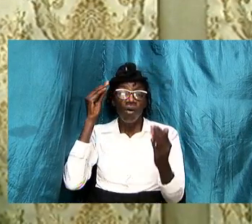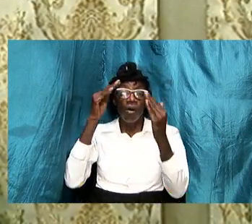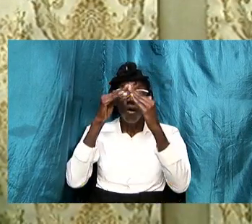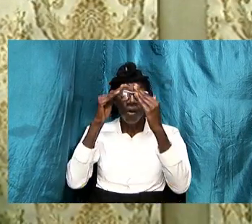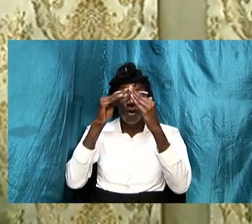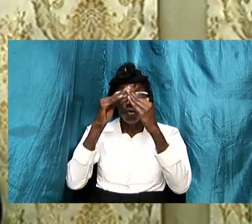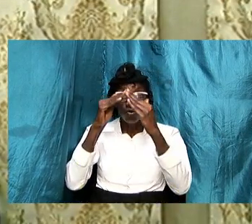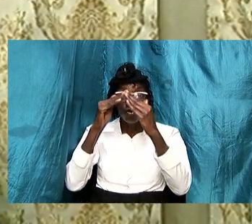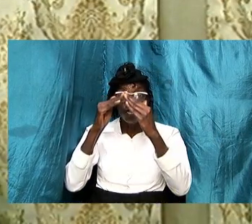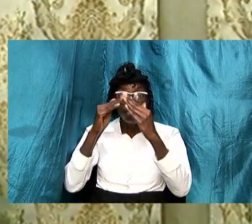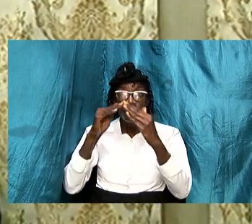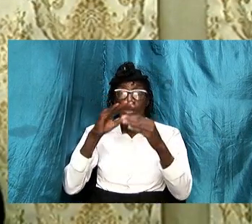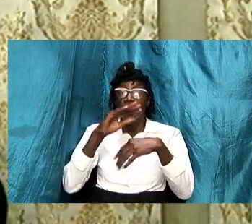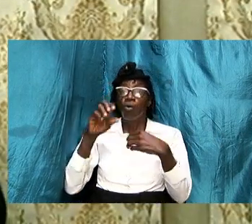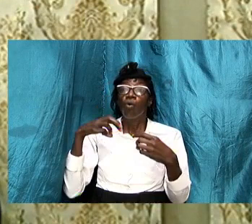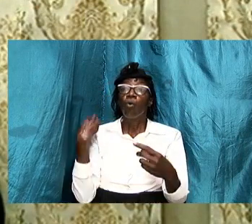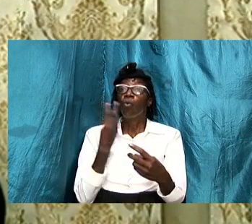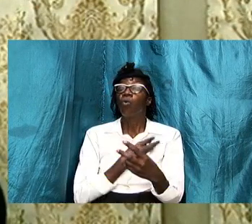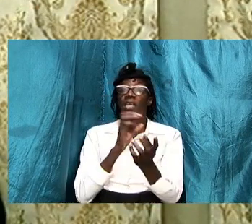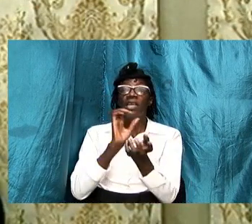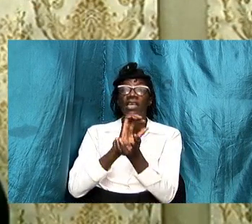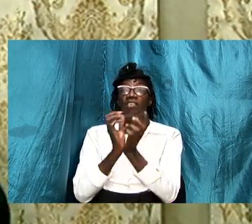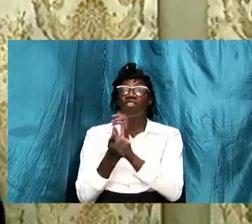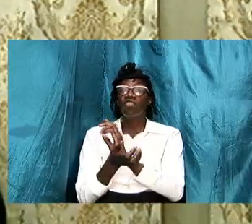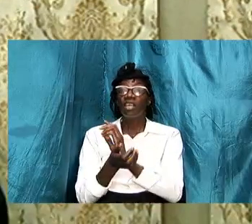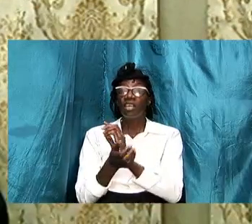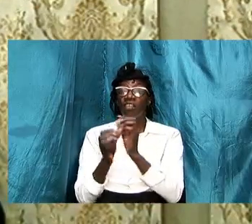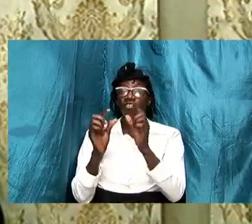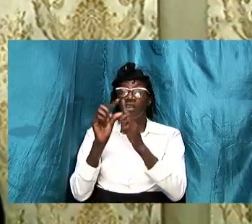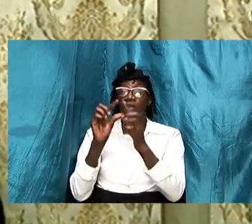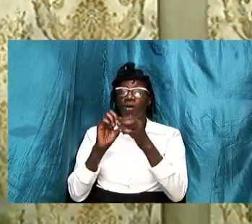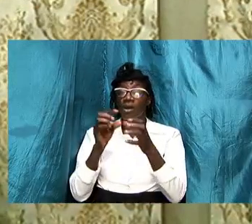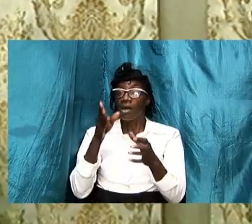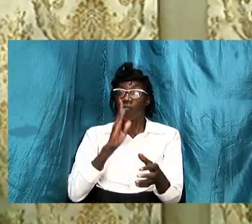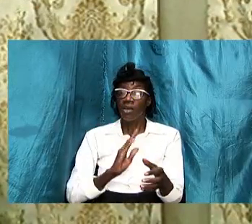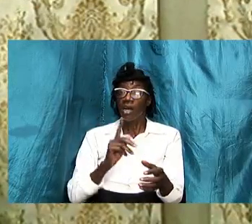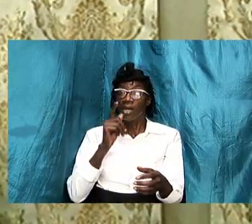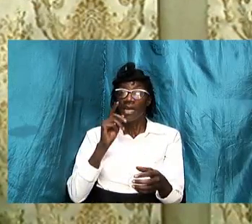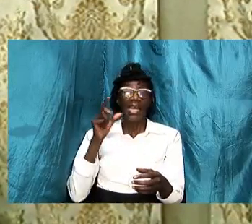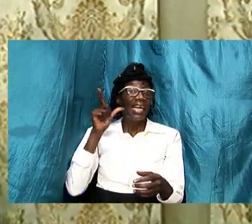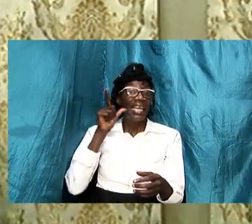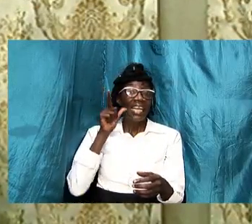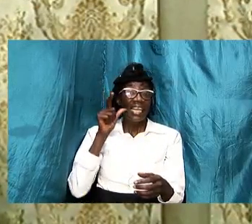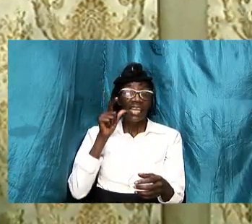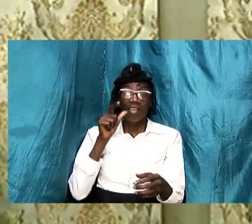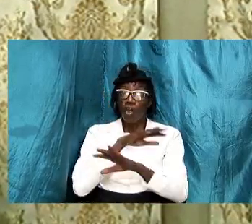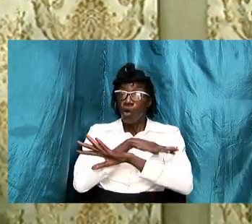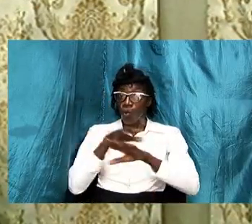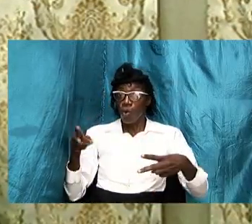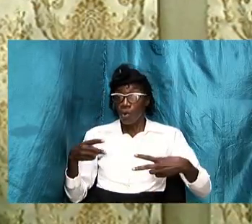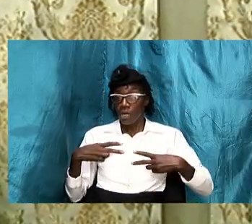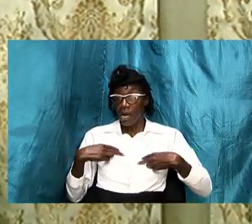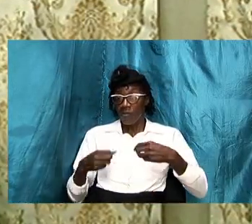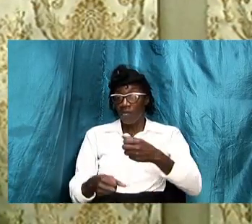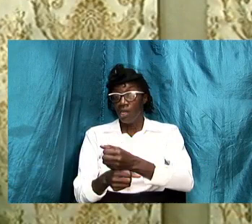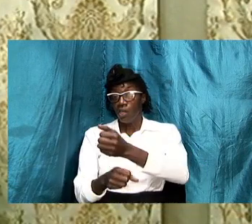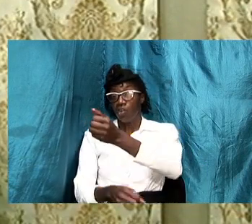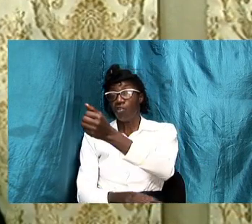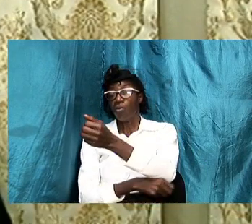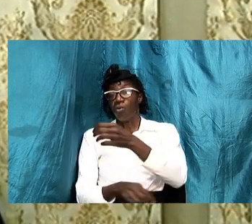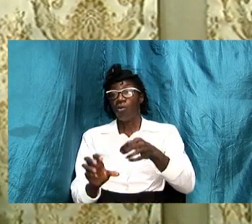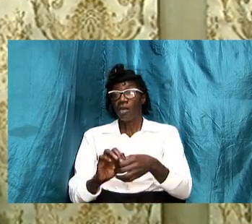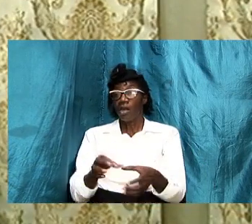of god and ladies you will not have the support of god because he does not support